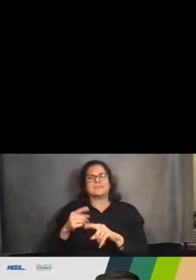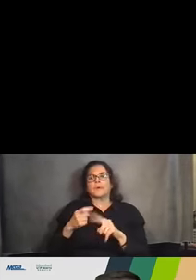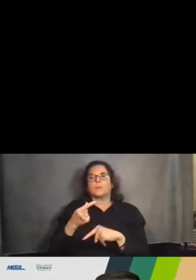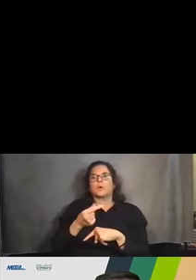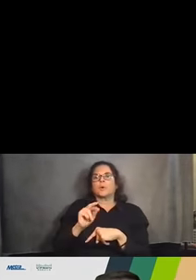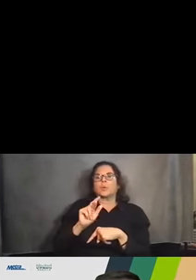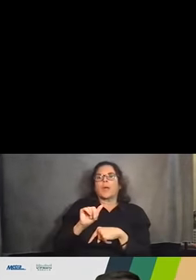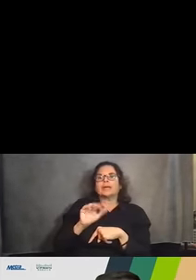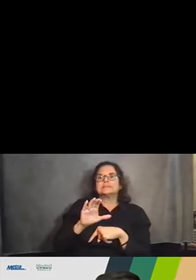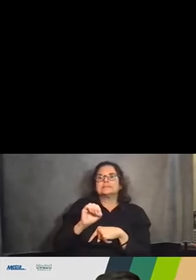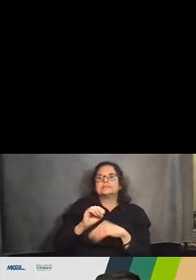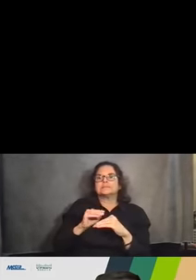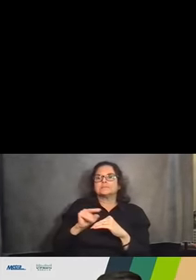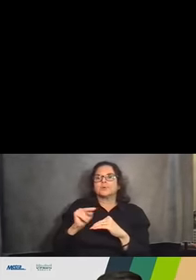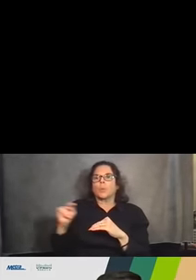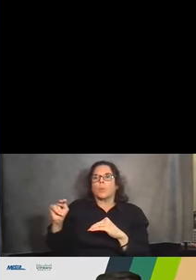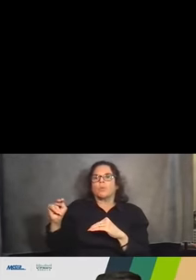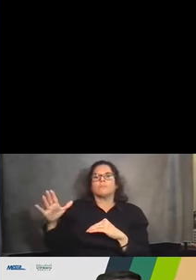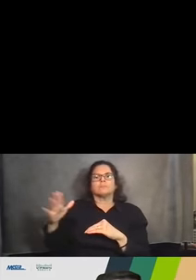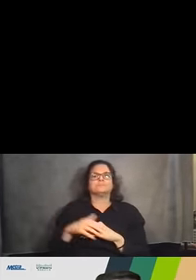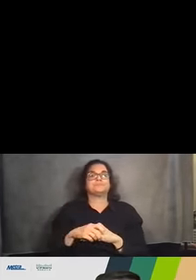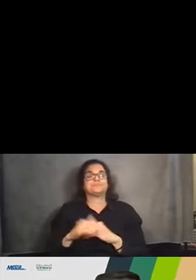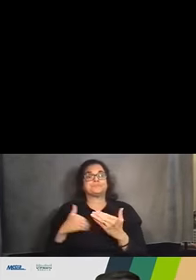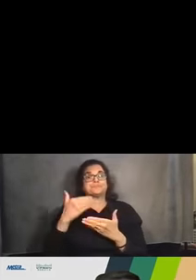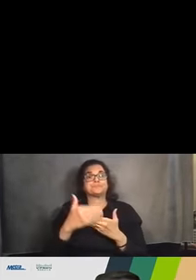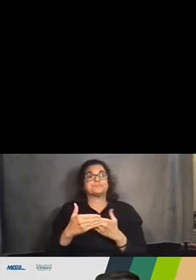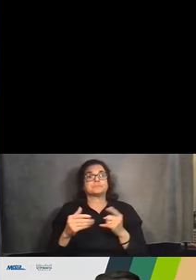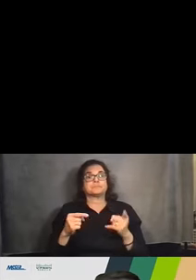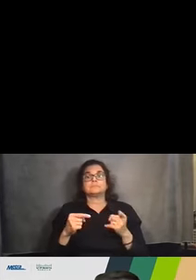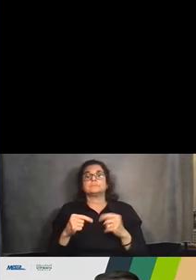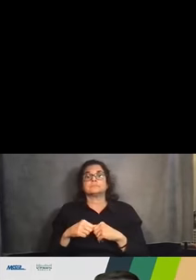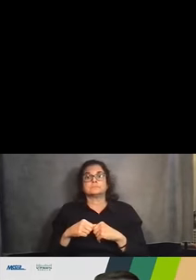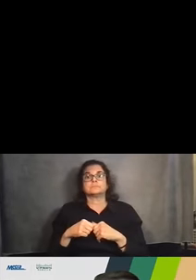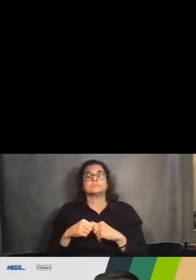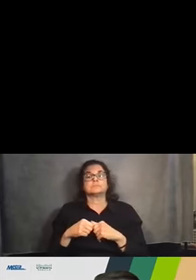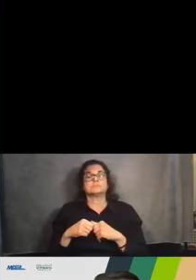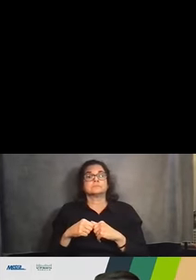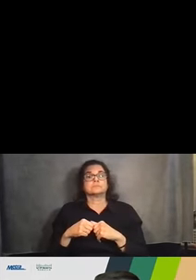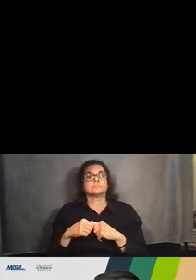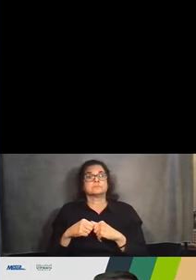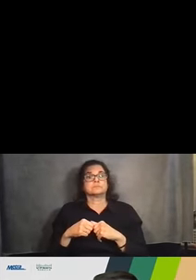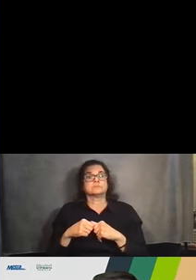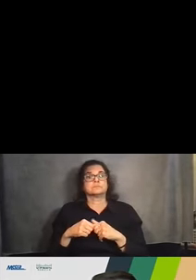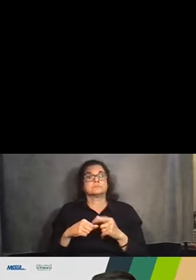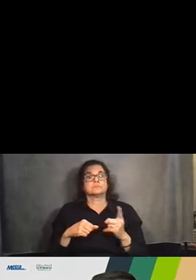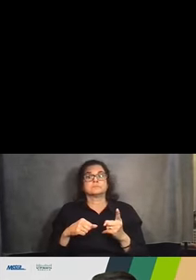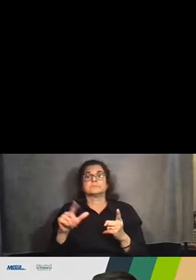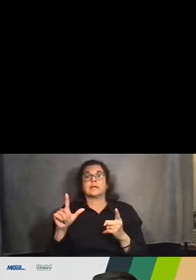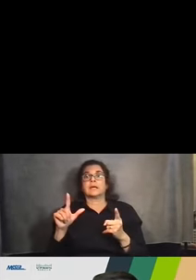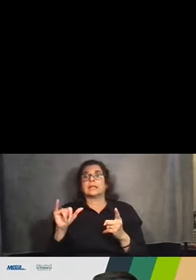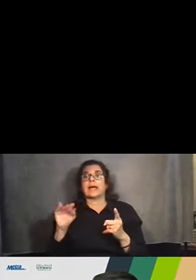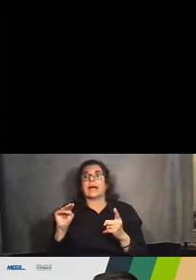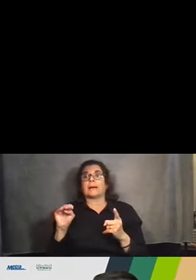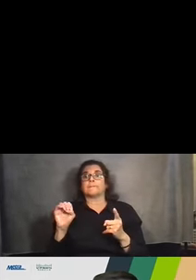On the next slide again is an image of the bridge, and you can see the existing limestone abutments were